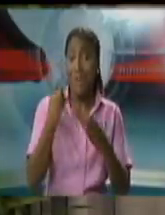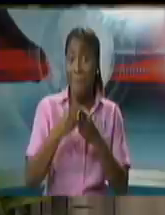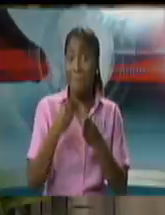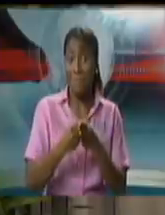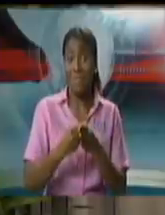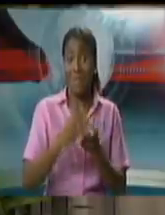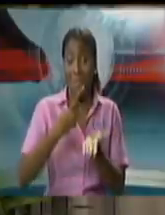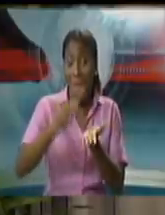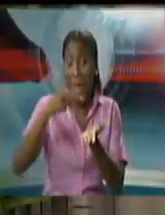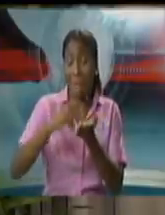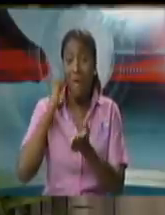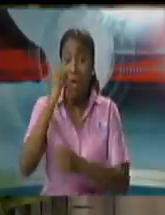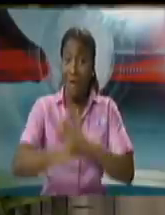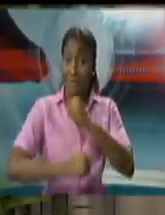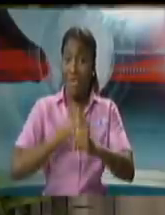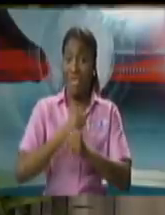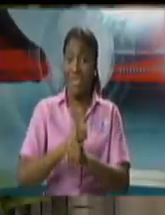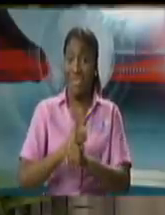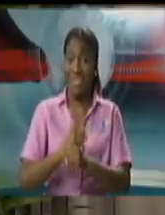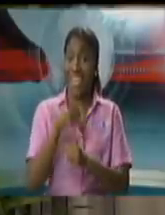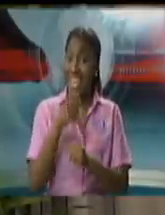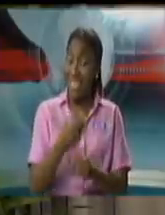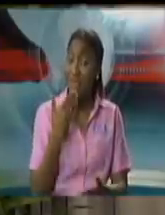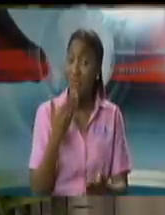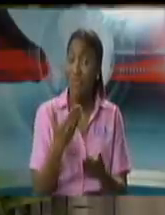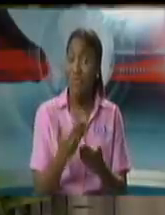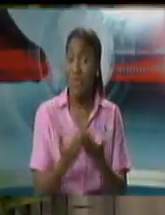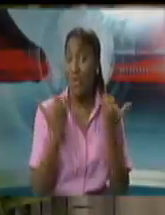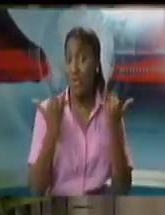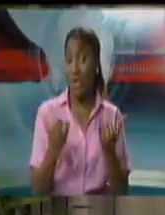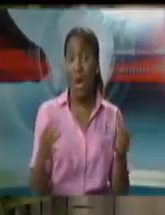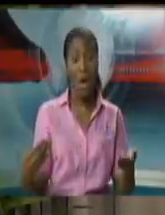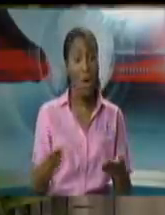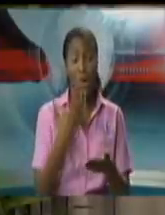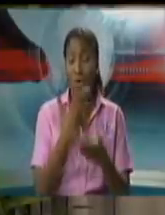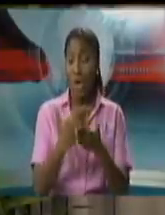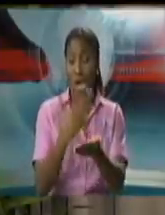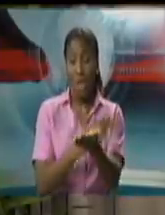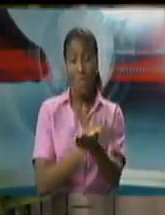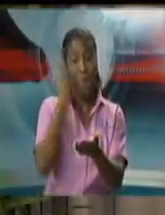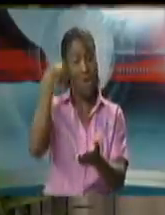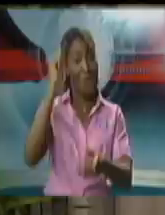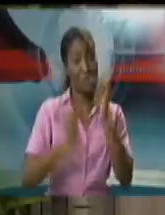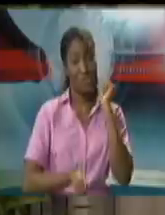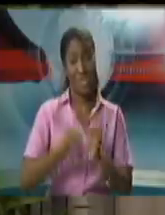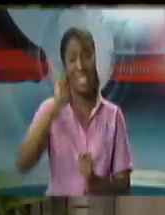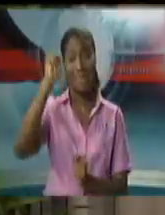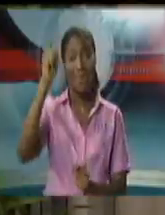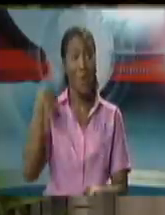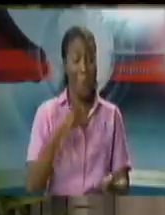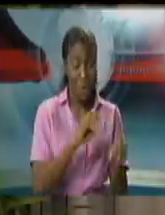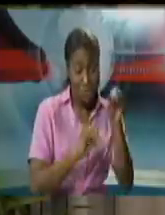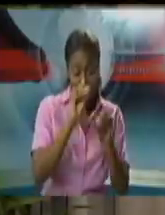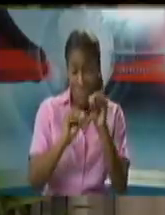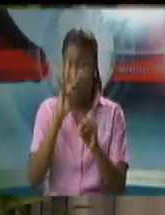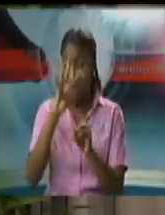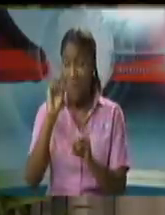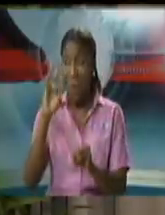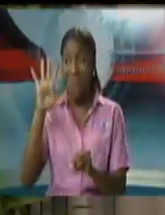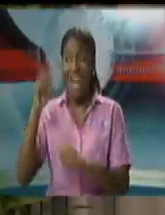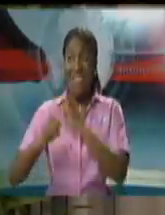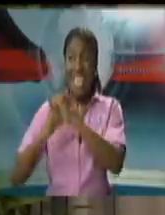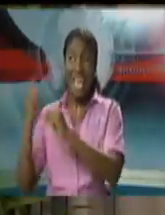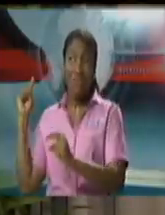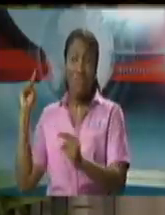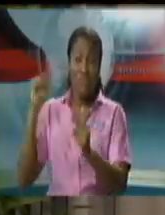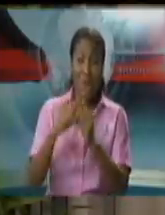for Trinidad and Tobago. It's something that we have been working on for the last four to five years. I'm extremely pleased, and